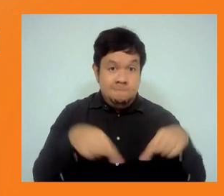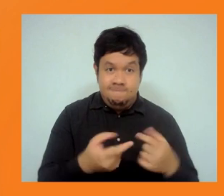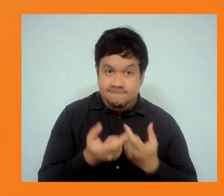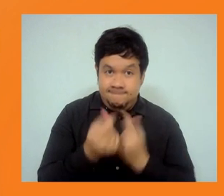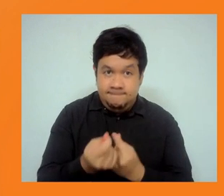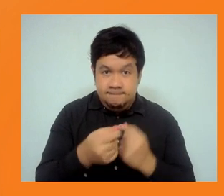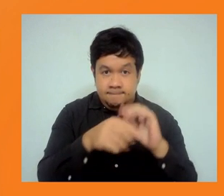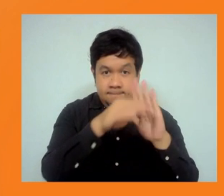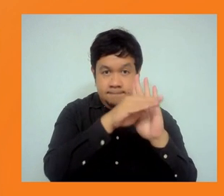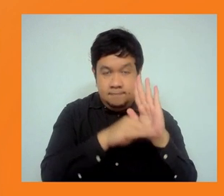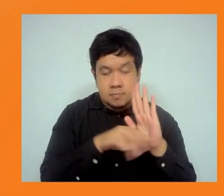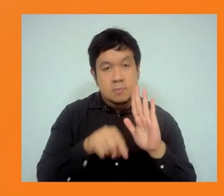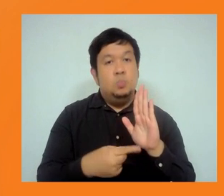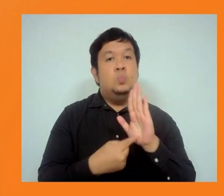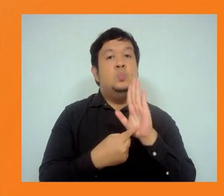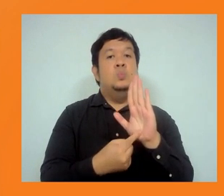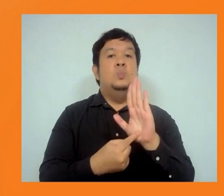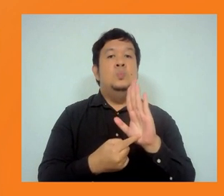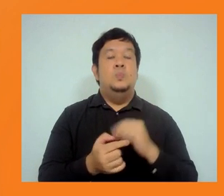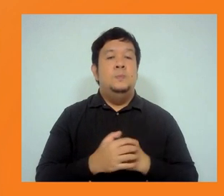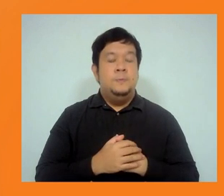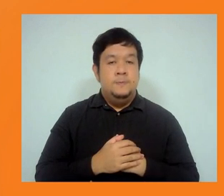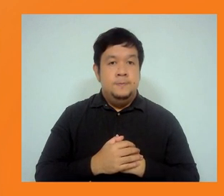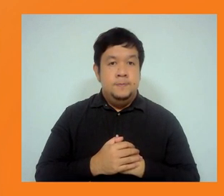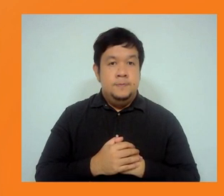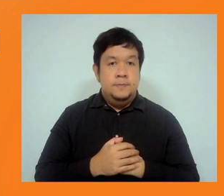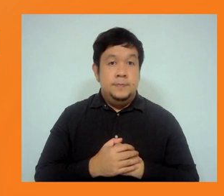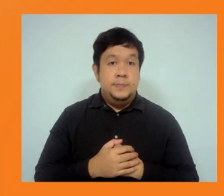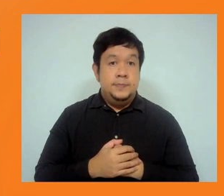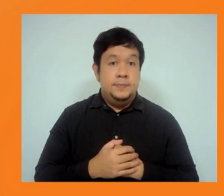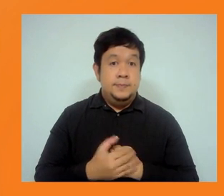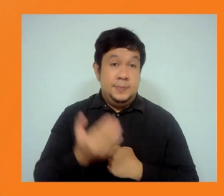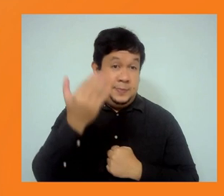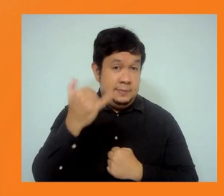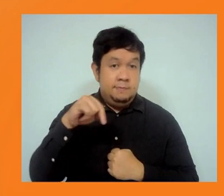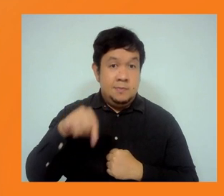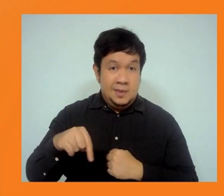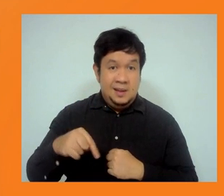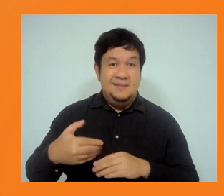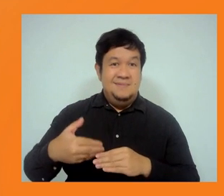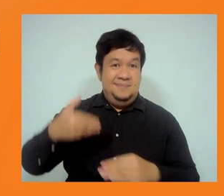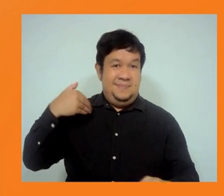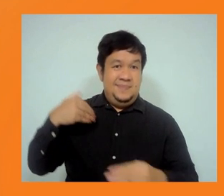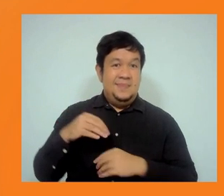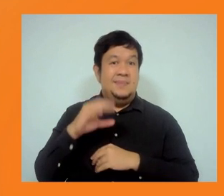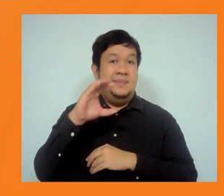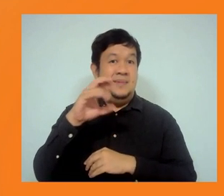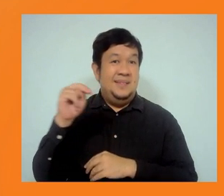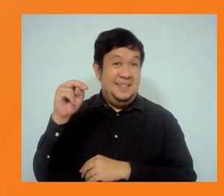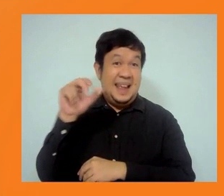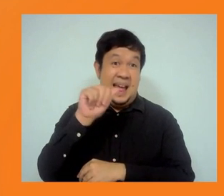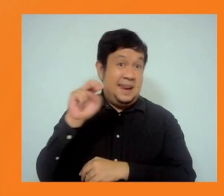was thinking back to Anne's presentation, where she spoke about the Moondra project